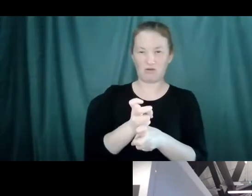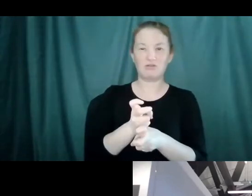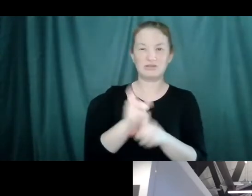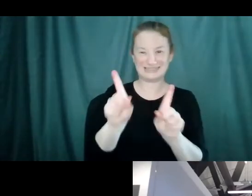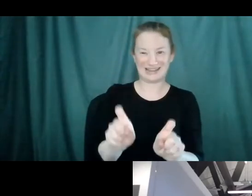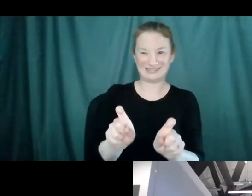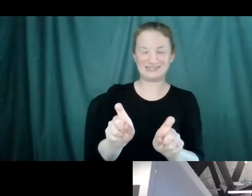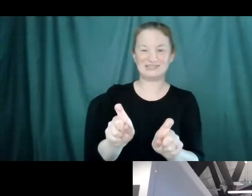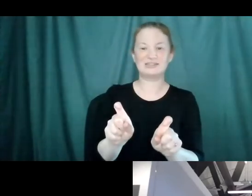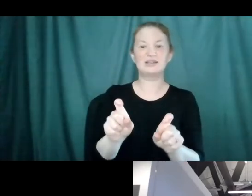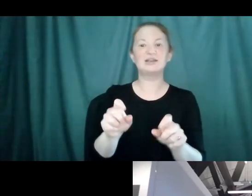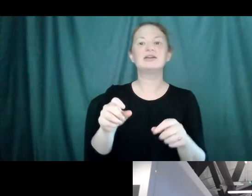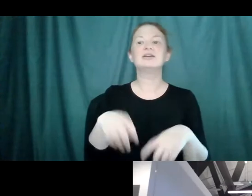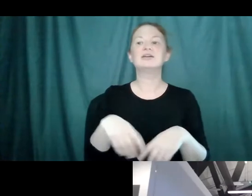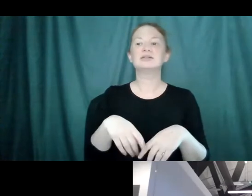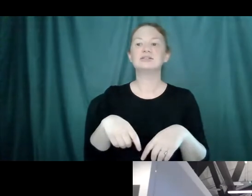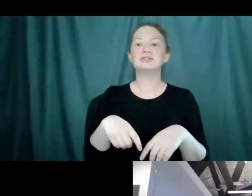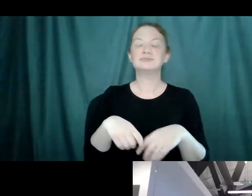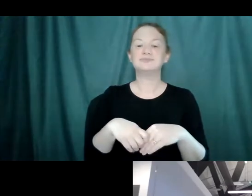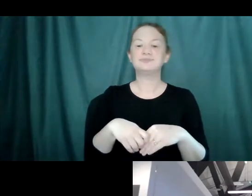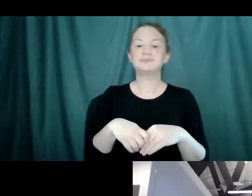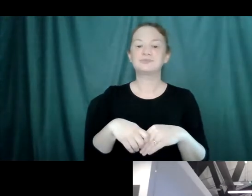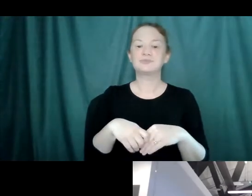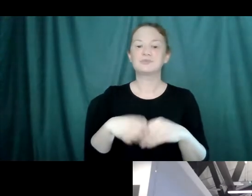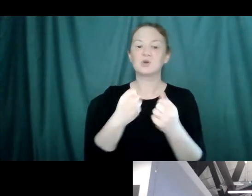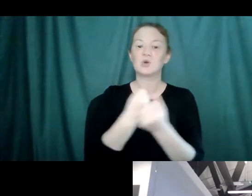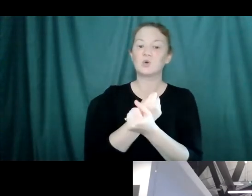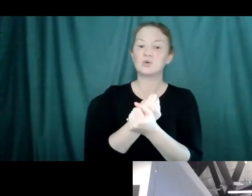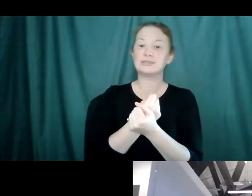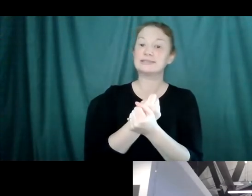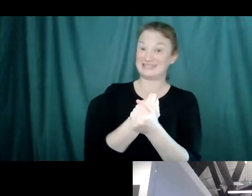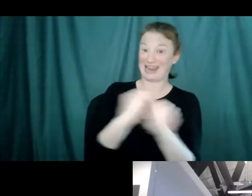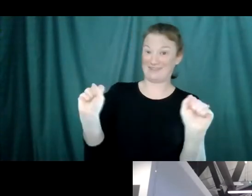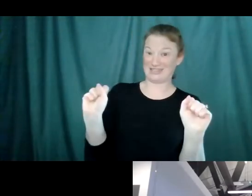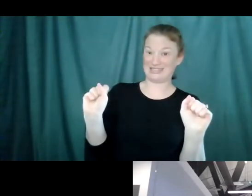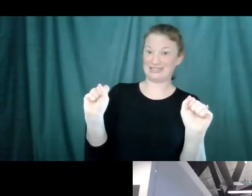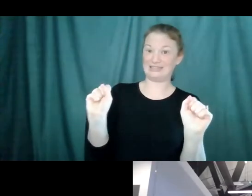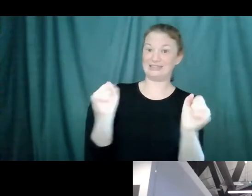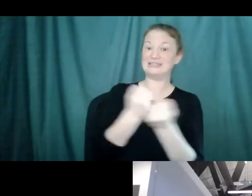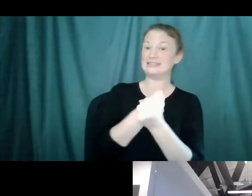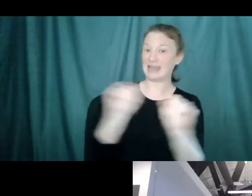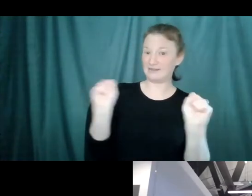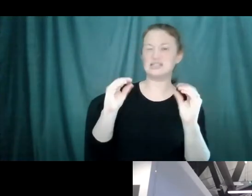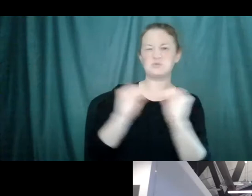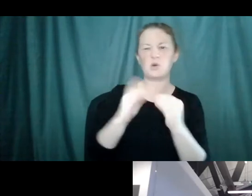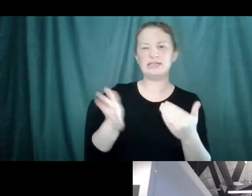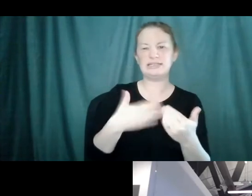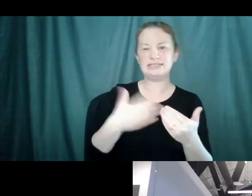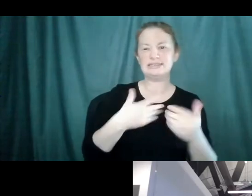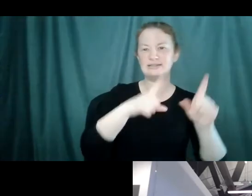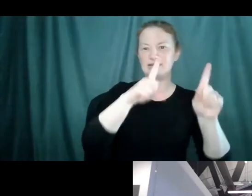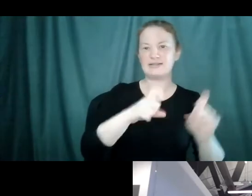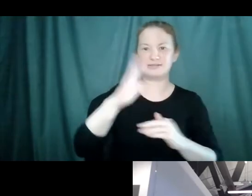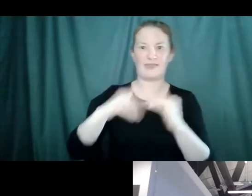problem with testing. Safety is actually a lot easier in the sense